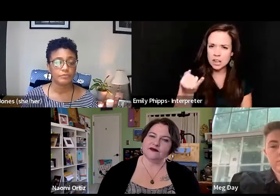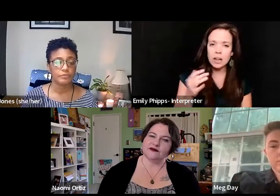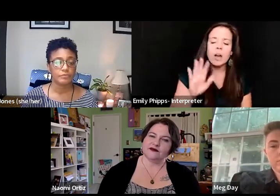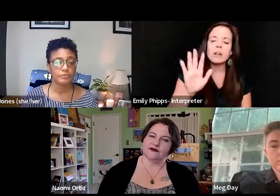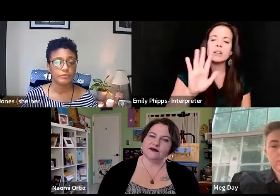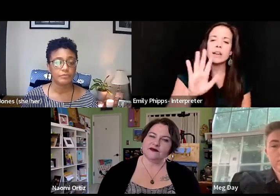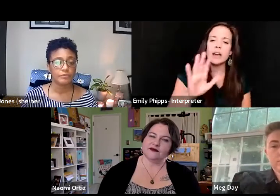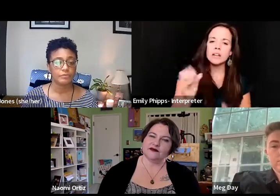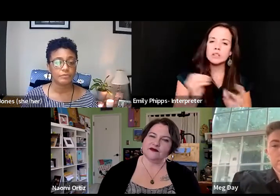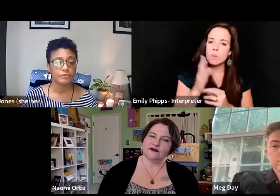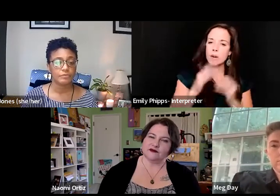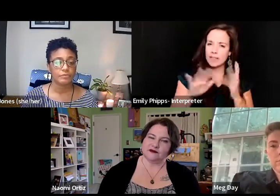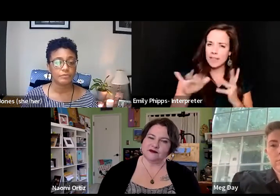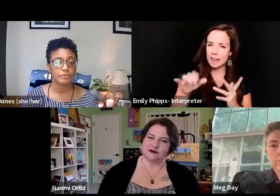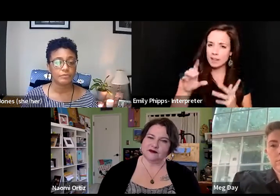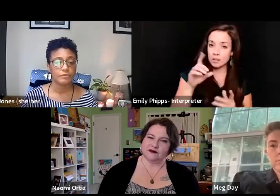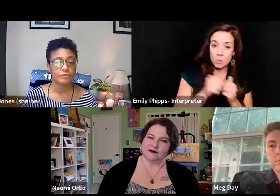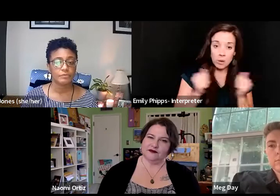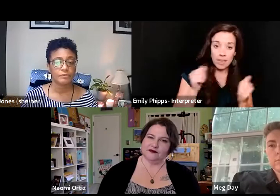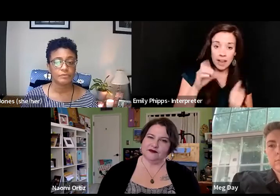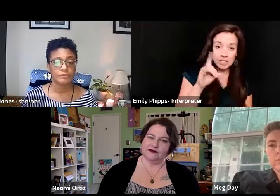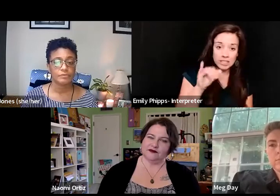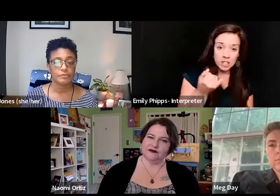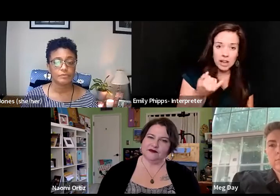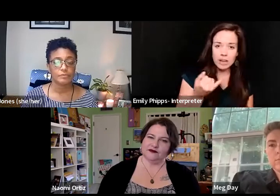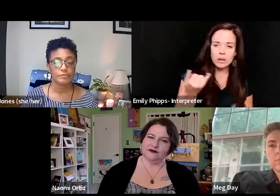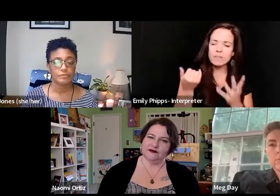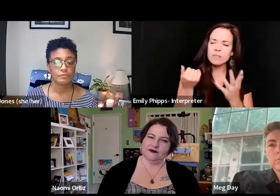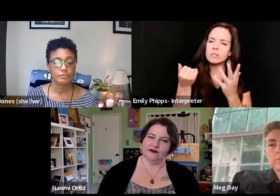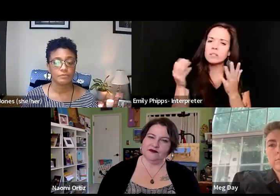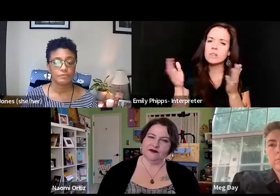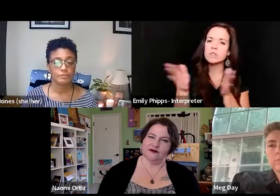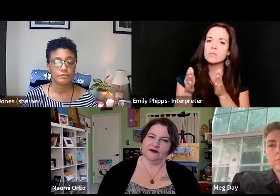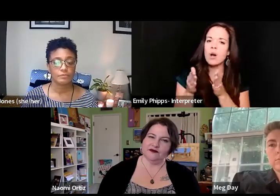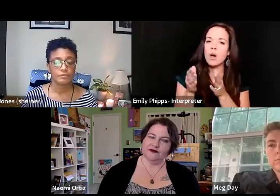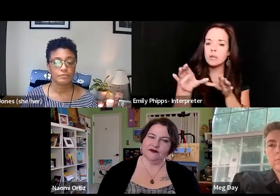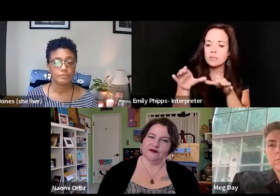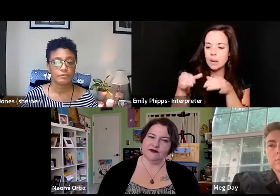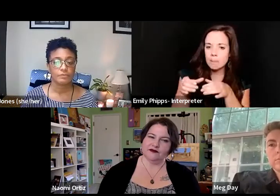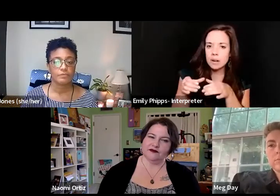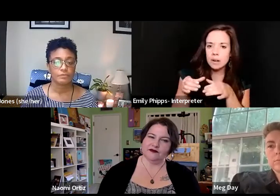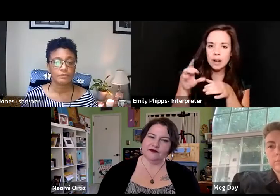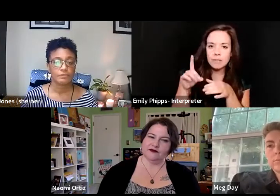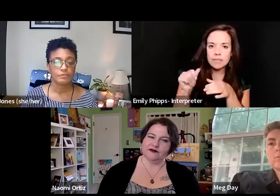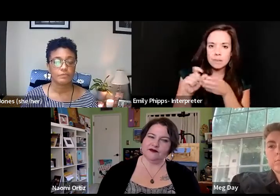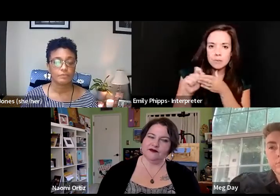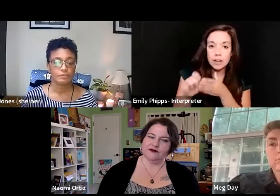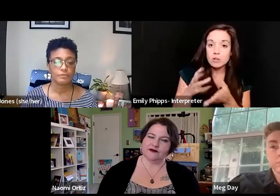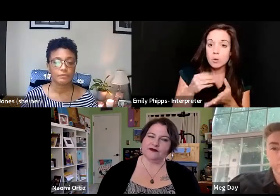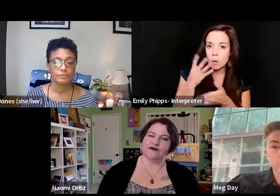mean, without DJ, then you have like a small number of disabled writers that are white, right?